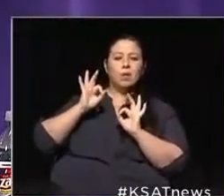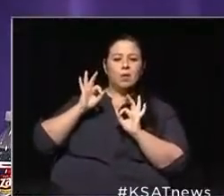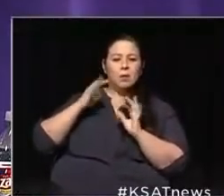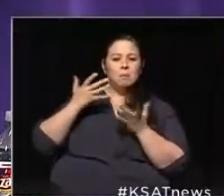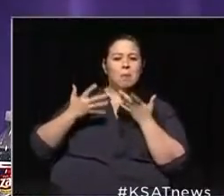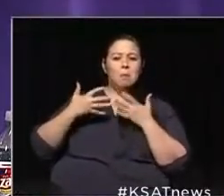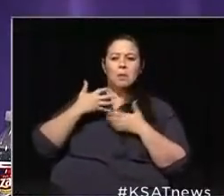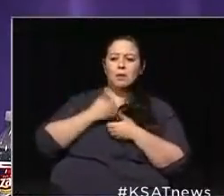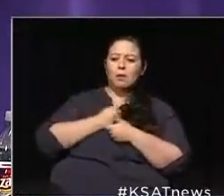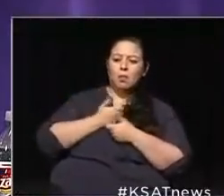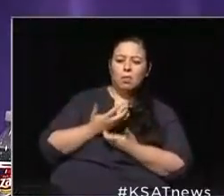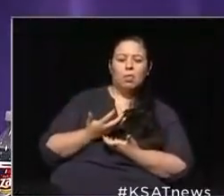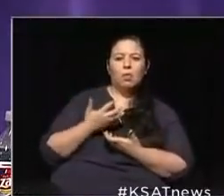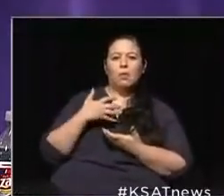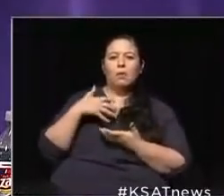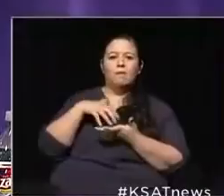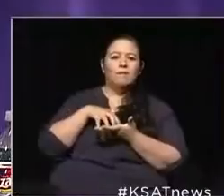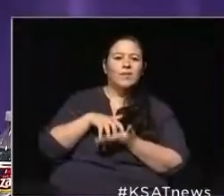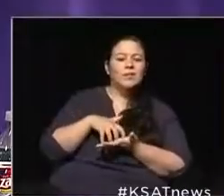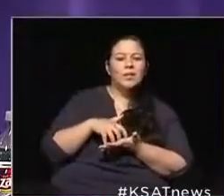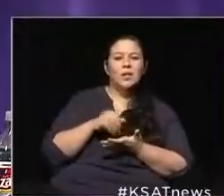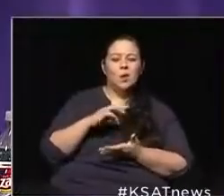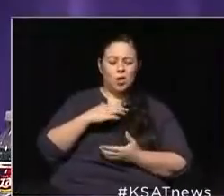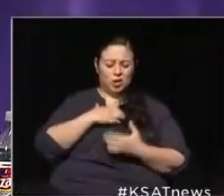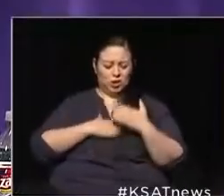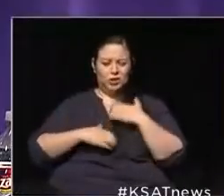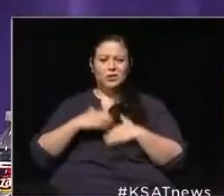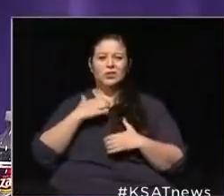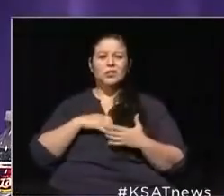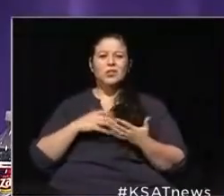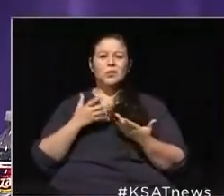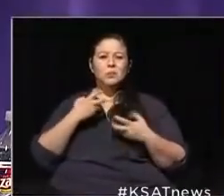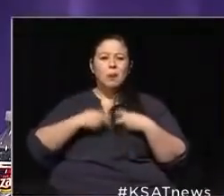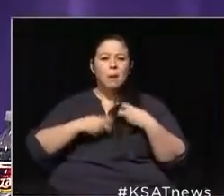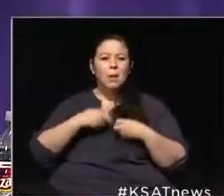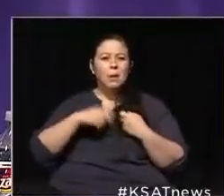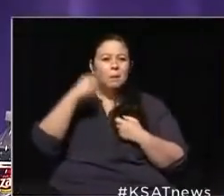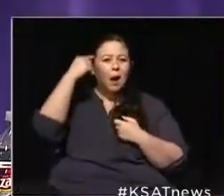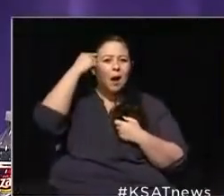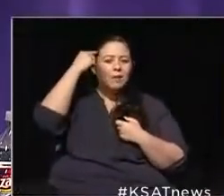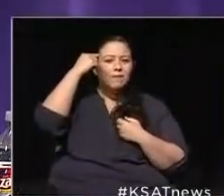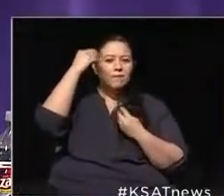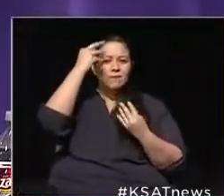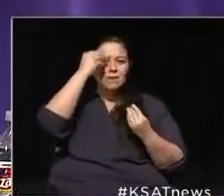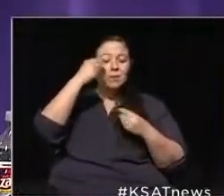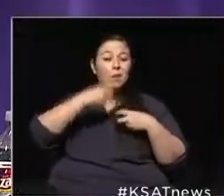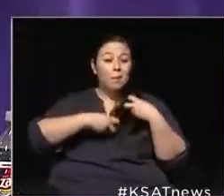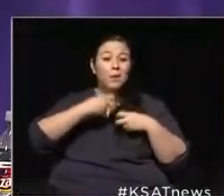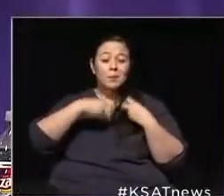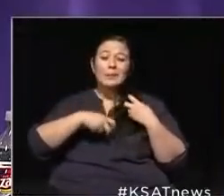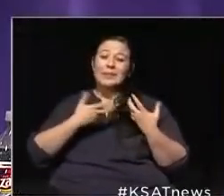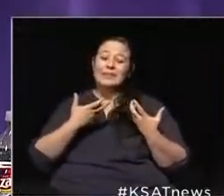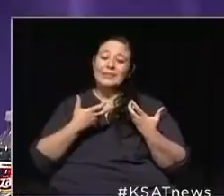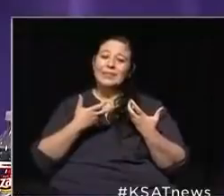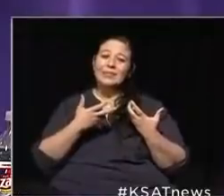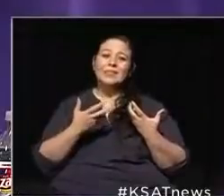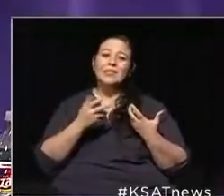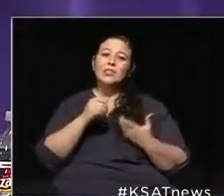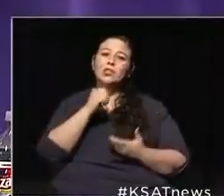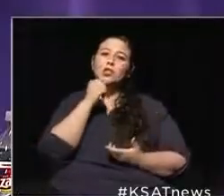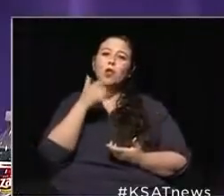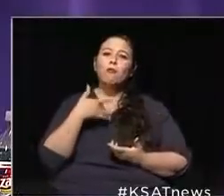they may have digestion problems or cognitive problems down the line. So don't underestimate